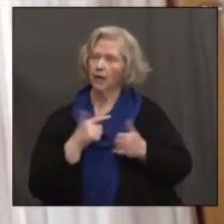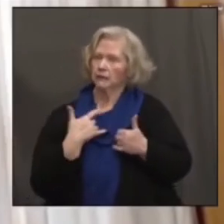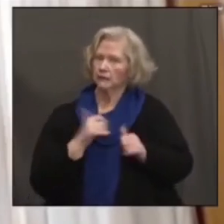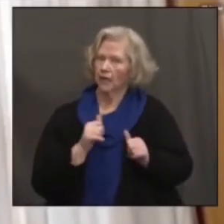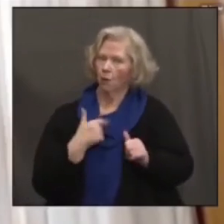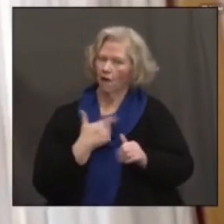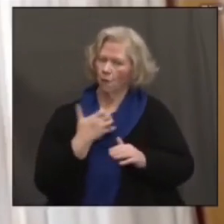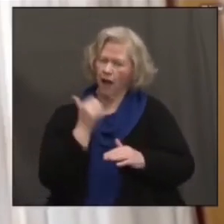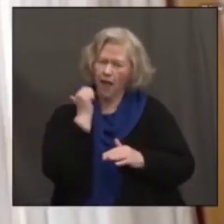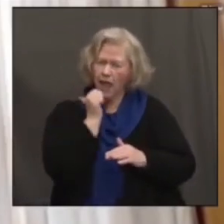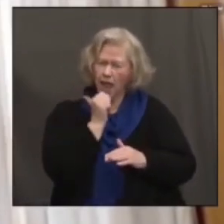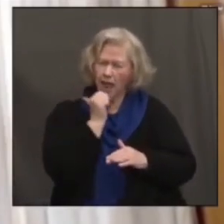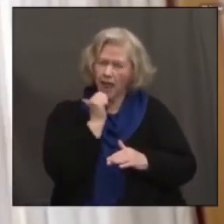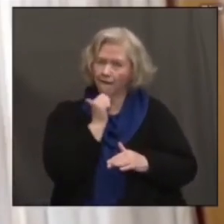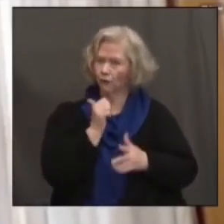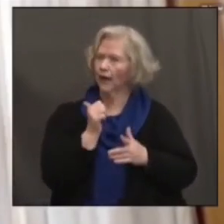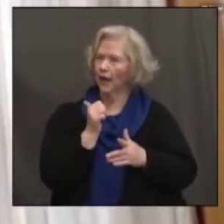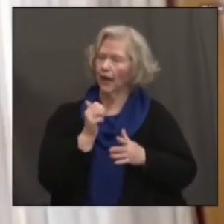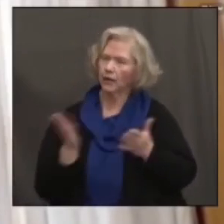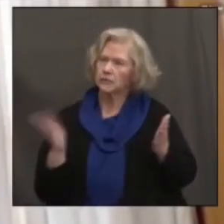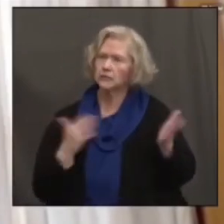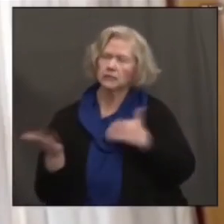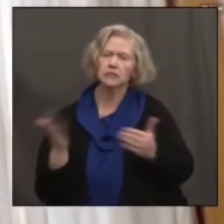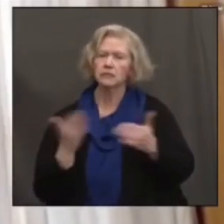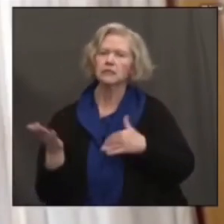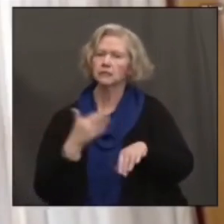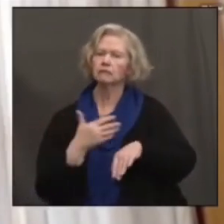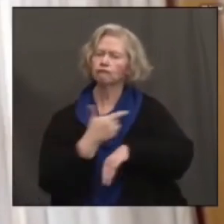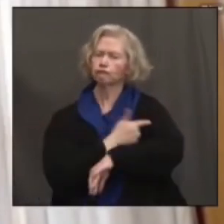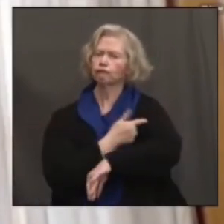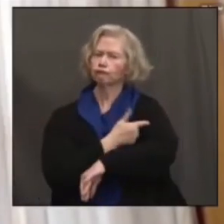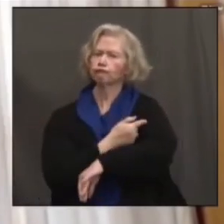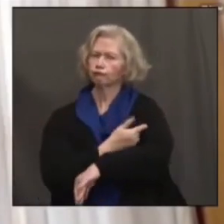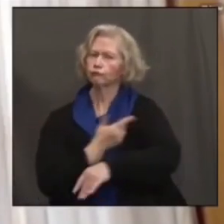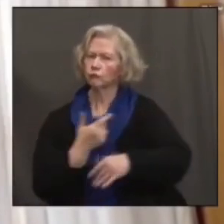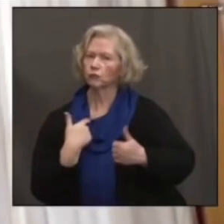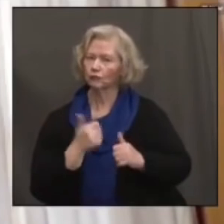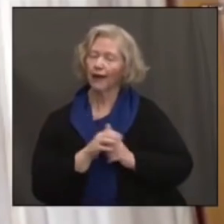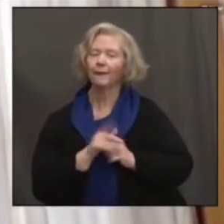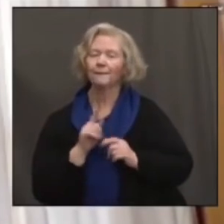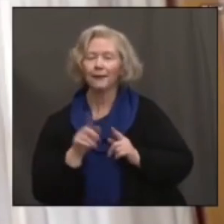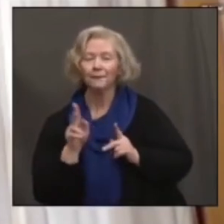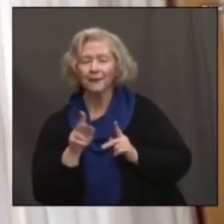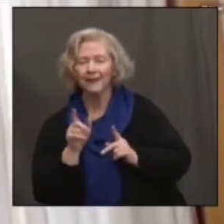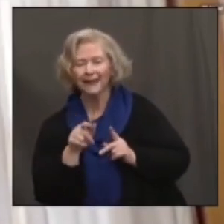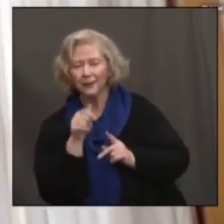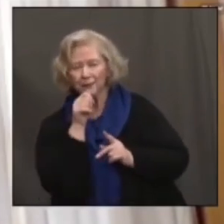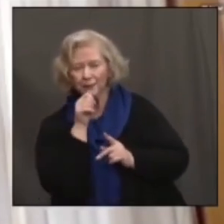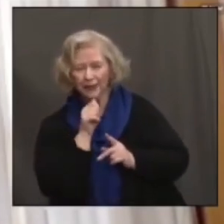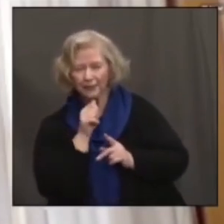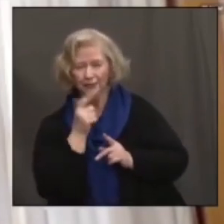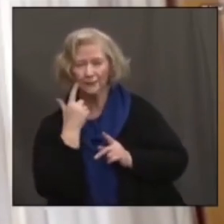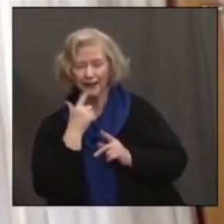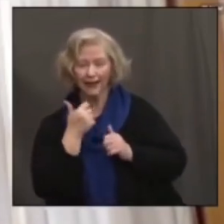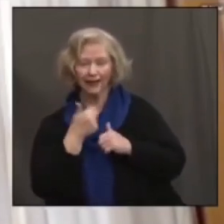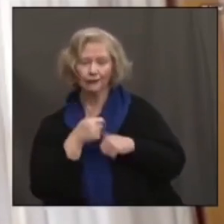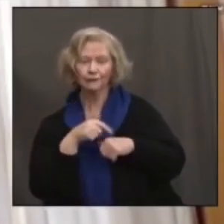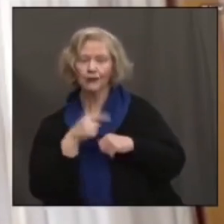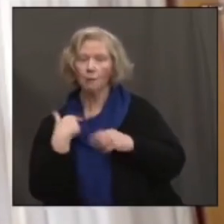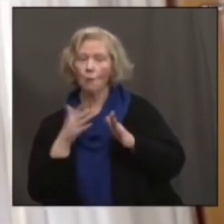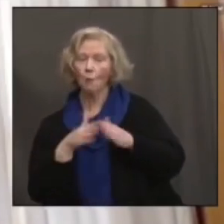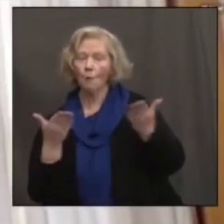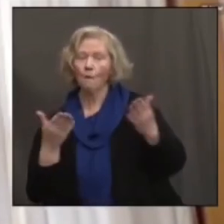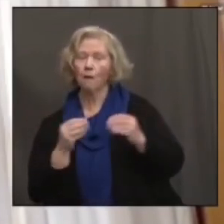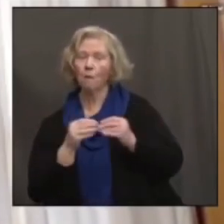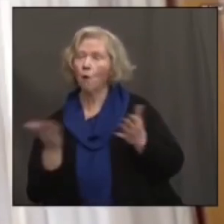as we can. We're not letting appointments go unused, which is really the goal. But it does require some patience from people as we transition from phase to phase, as the governor said.